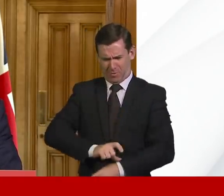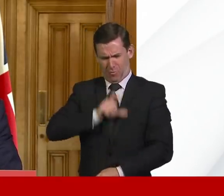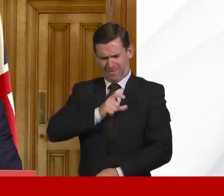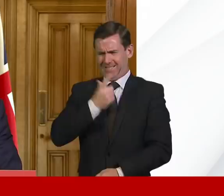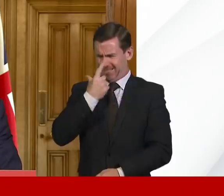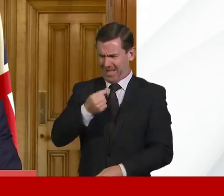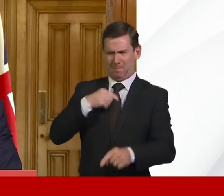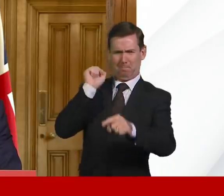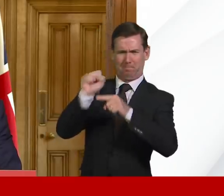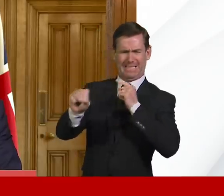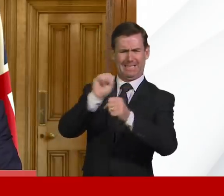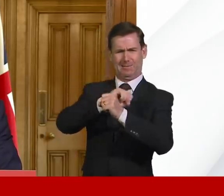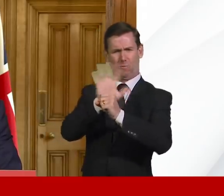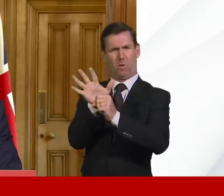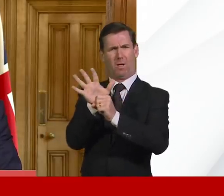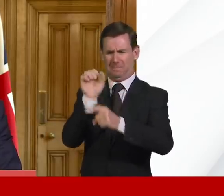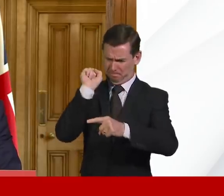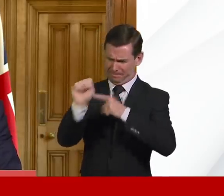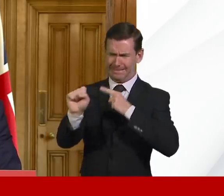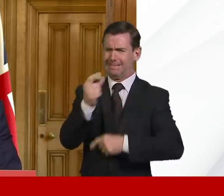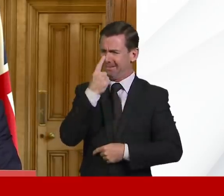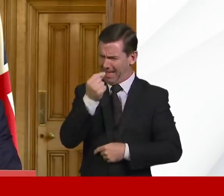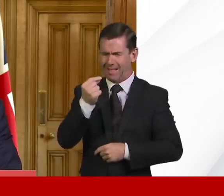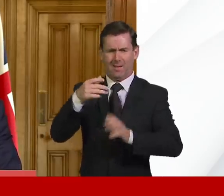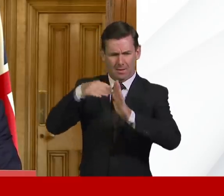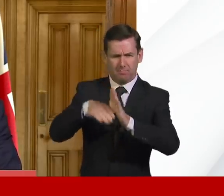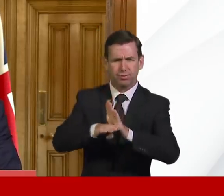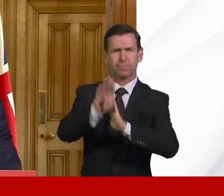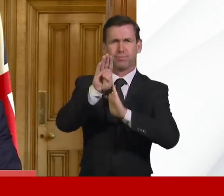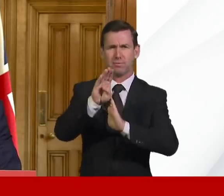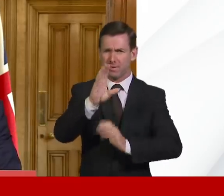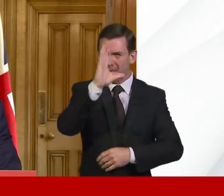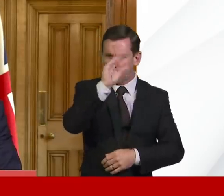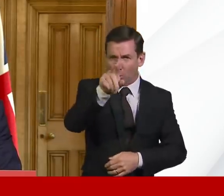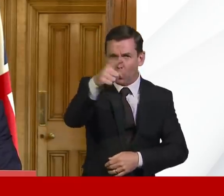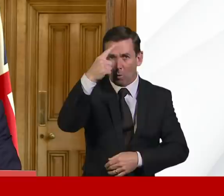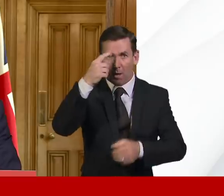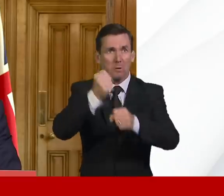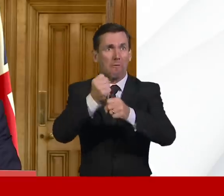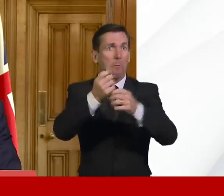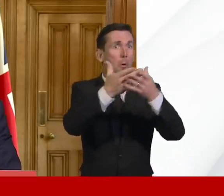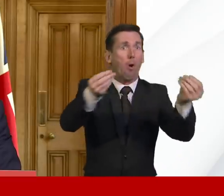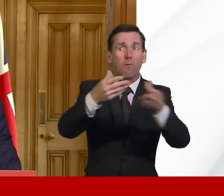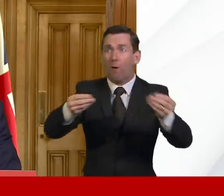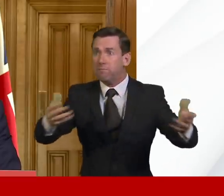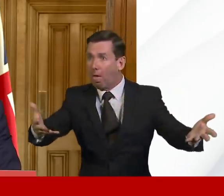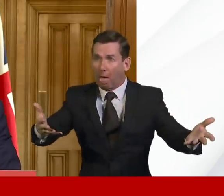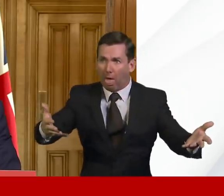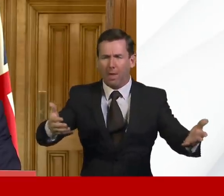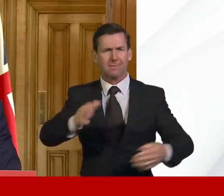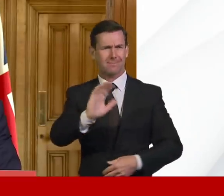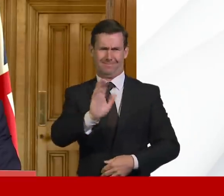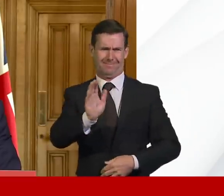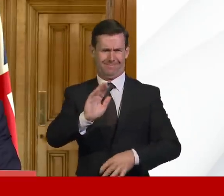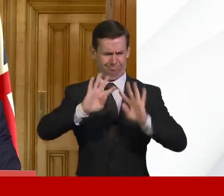So I want to be very clear about that, is that there are no gaps in government. We are collectively all working very hard, led by the Prime